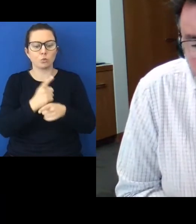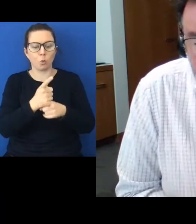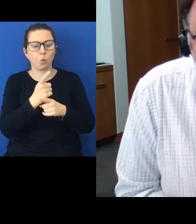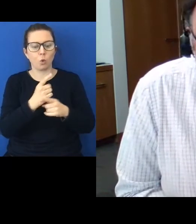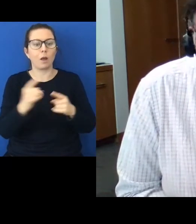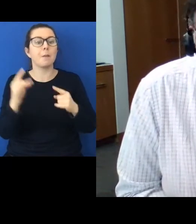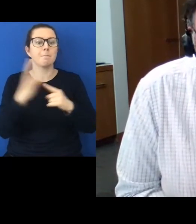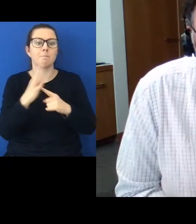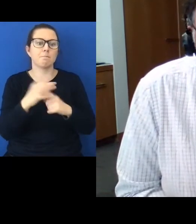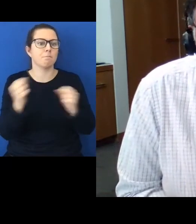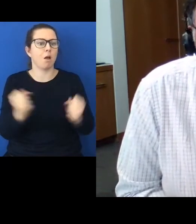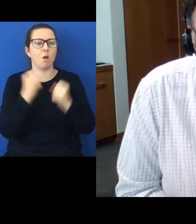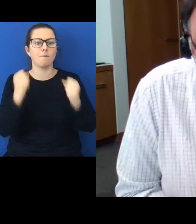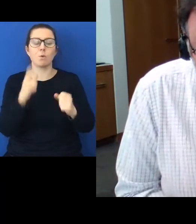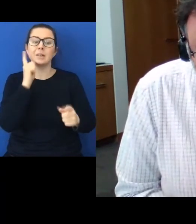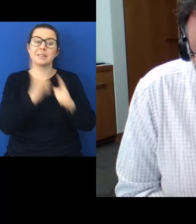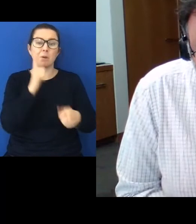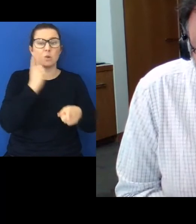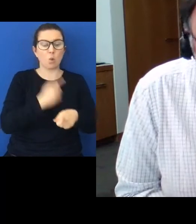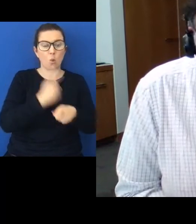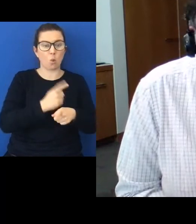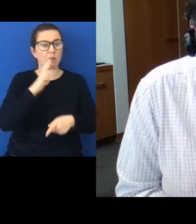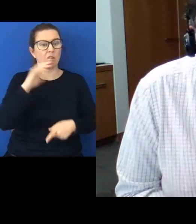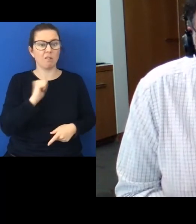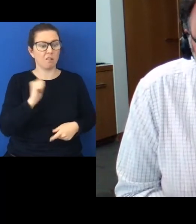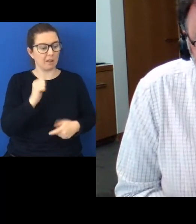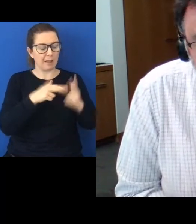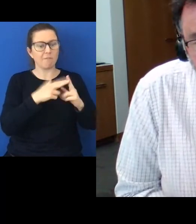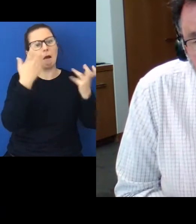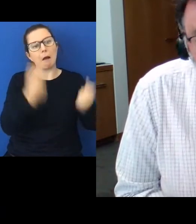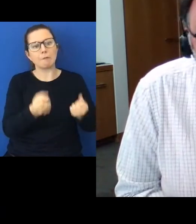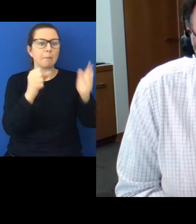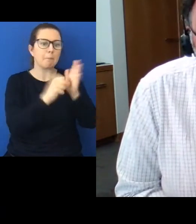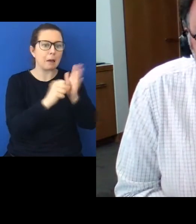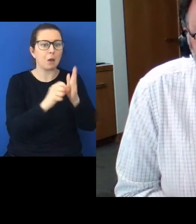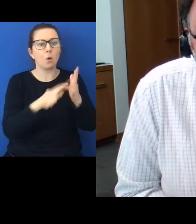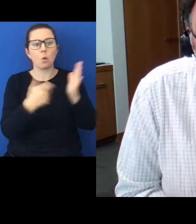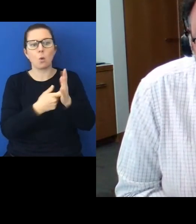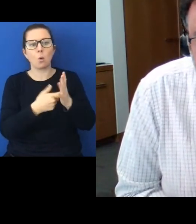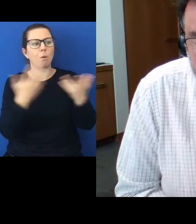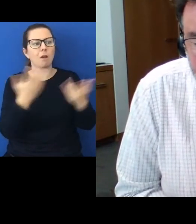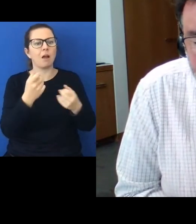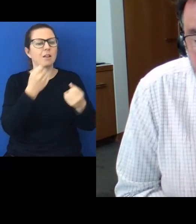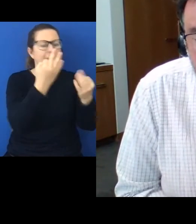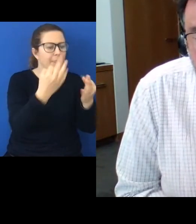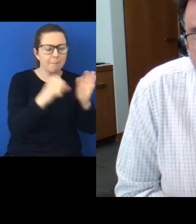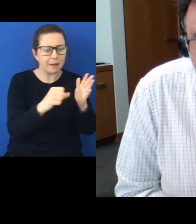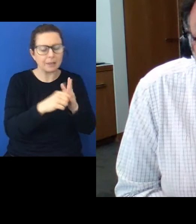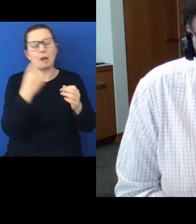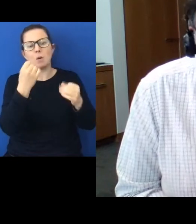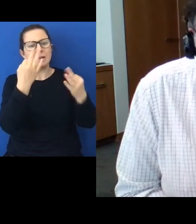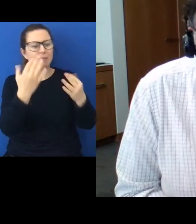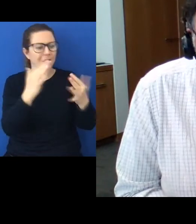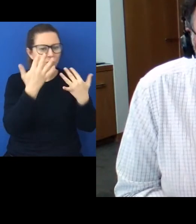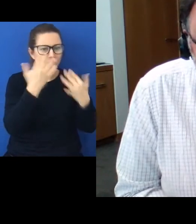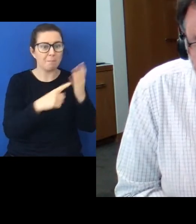sometimes words don't matter if the money isn't there or the attention isn't there but the